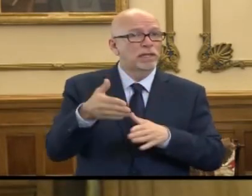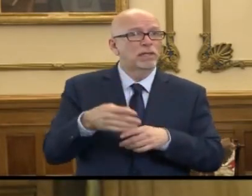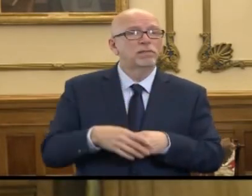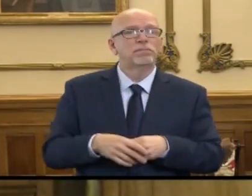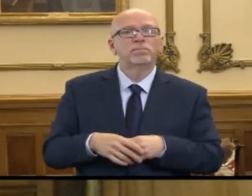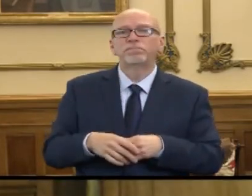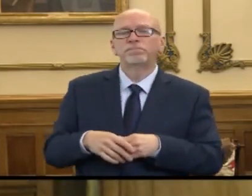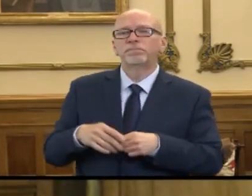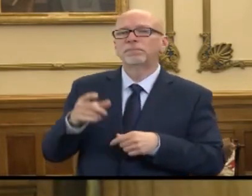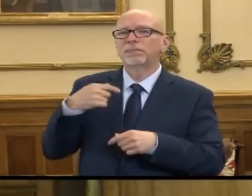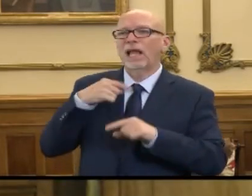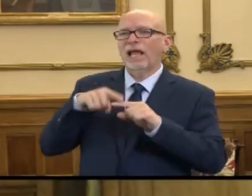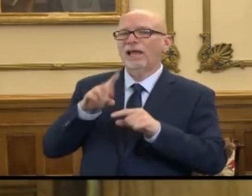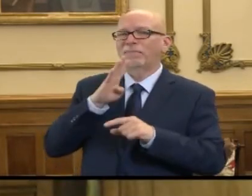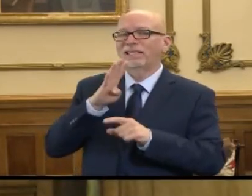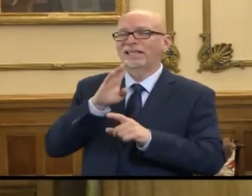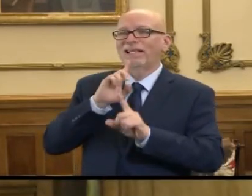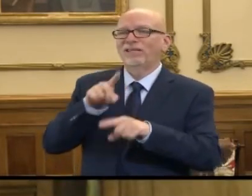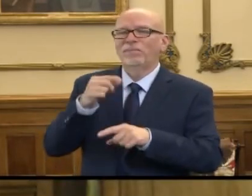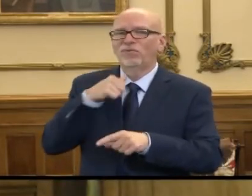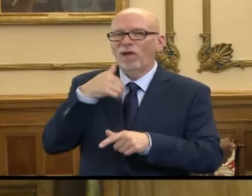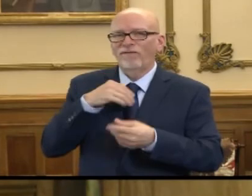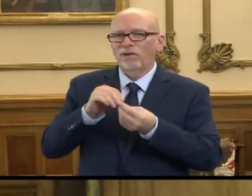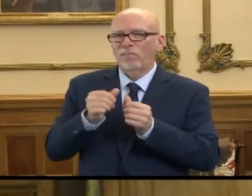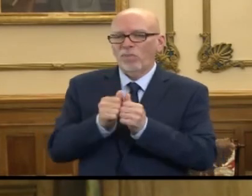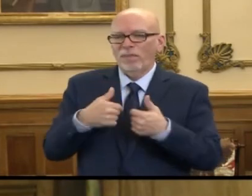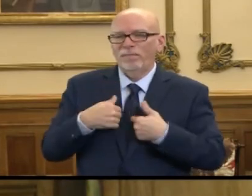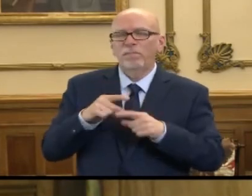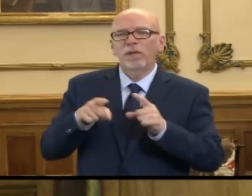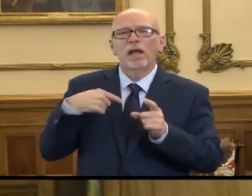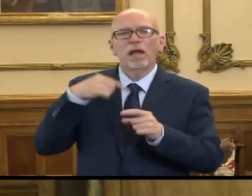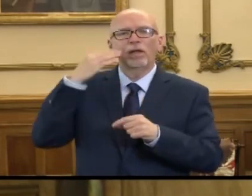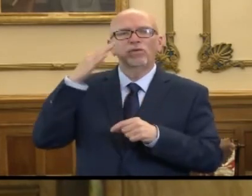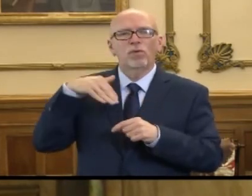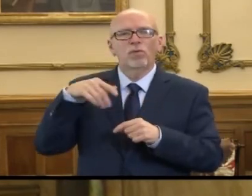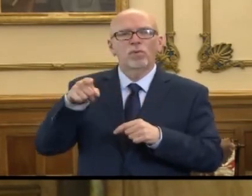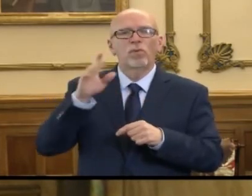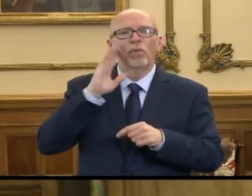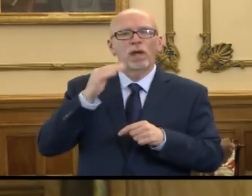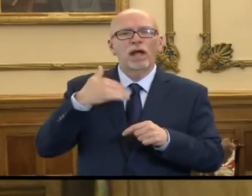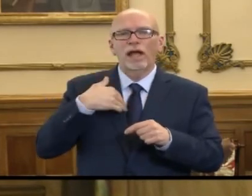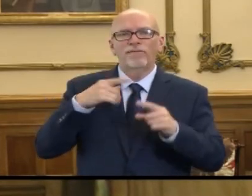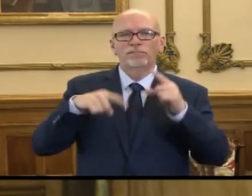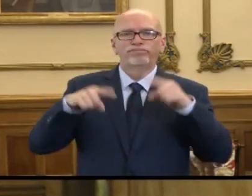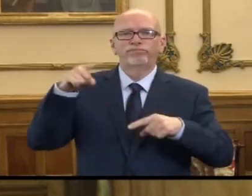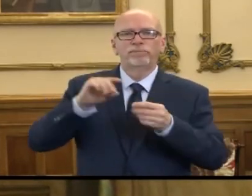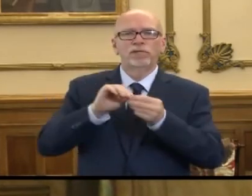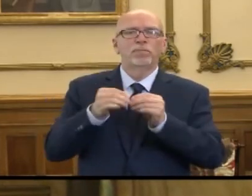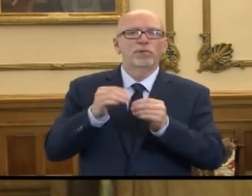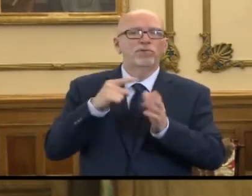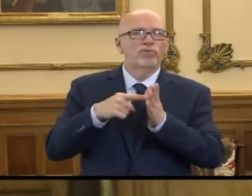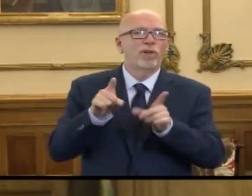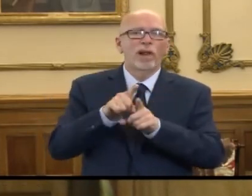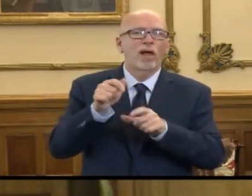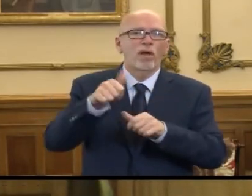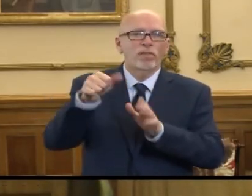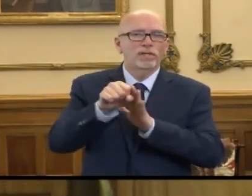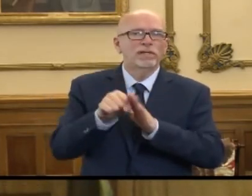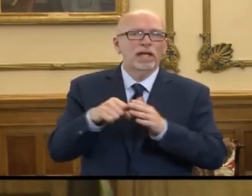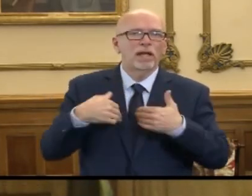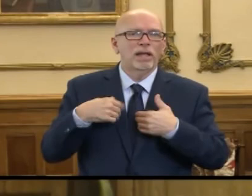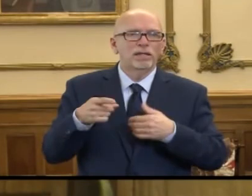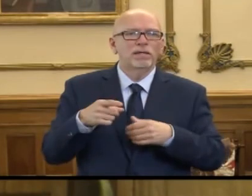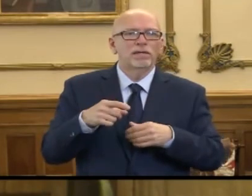And I can't speak to it directly because I don't have that number in front of me, but I know that there are going to be disparities that show up just like every other state has had,